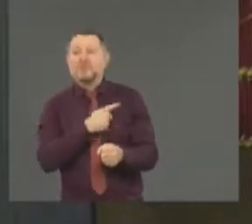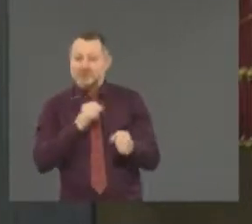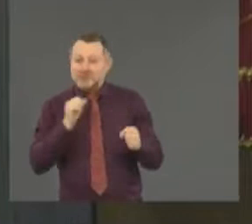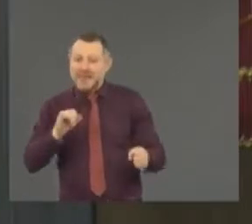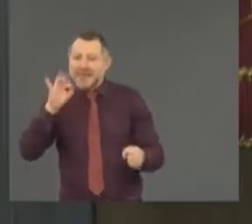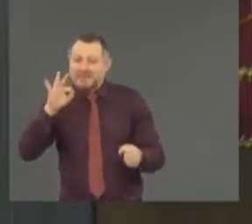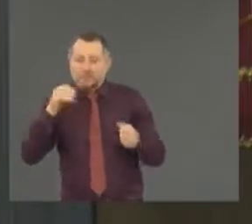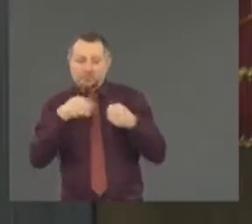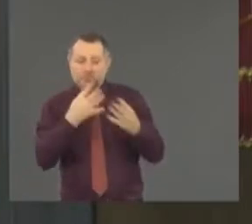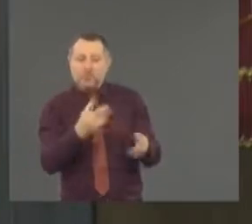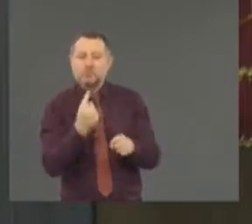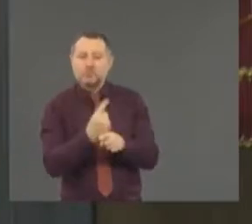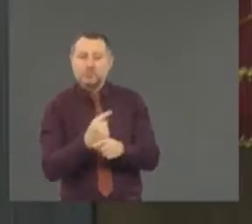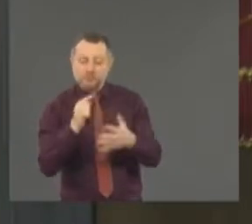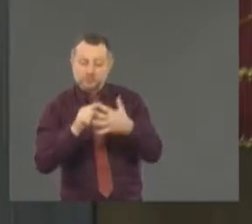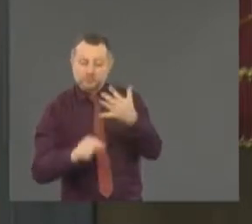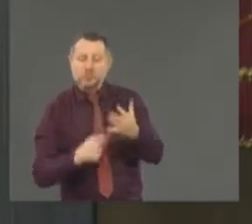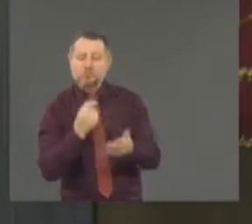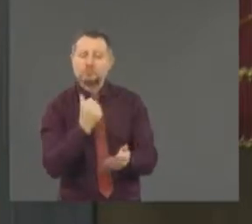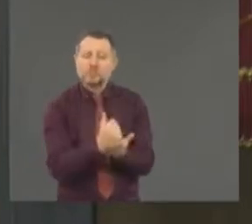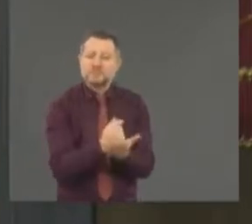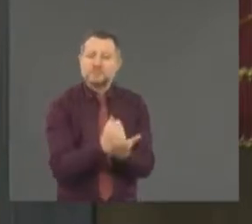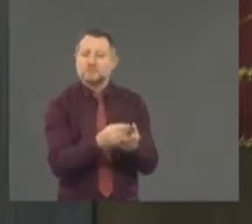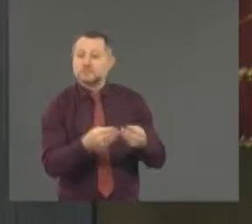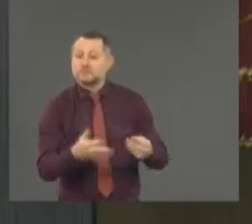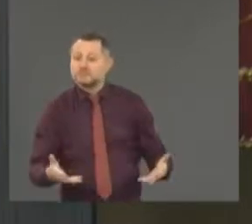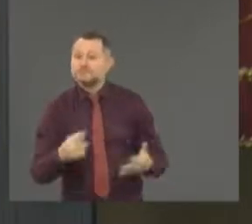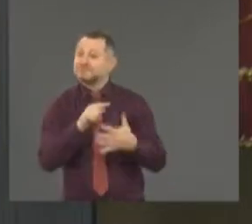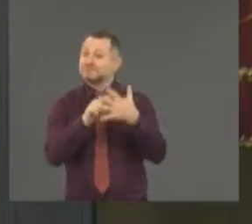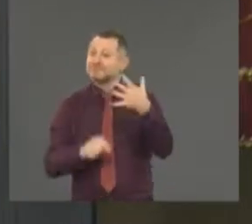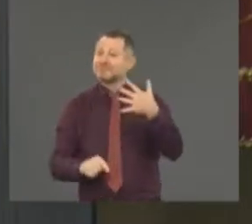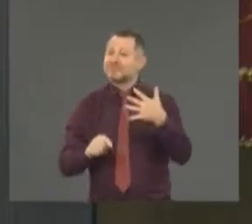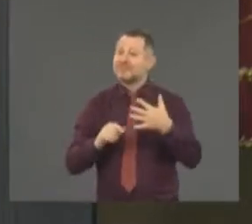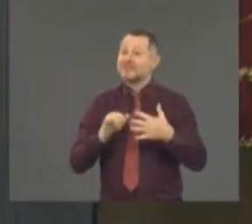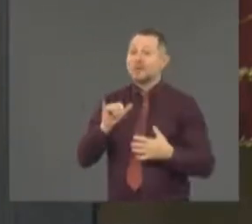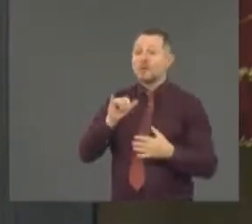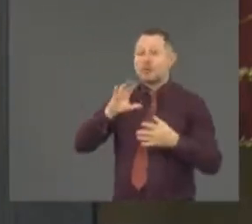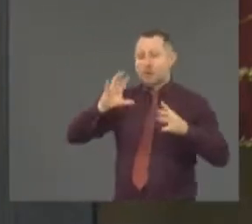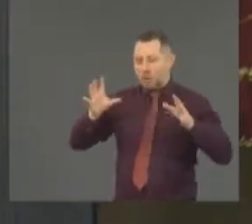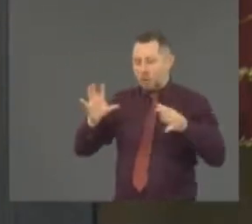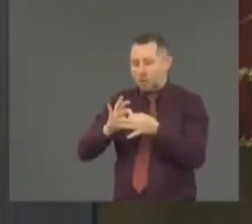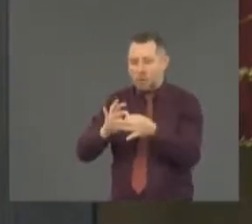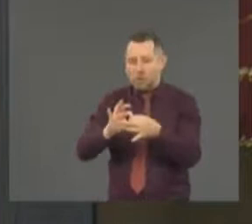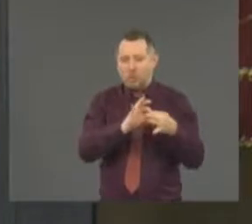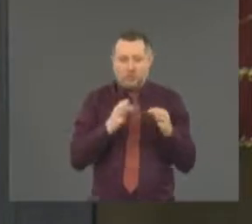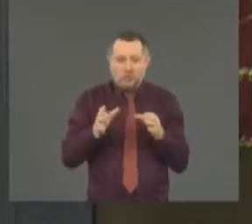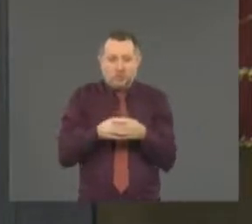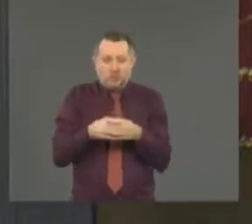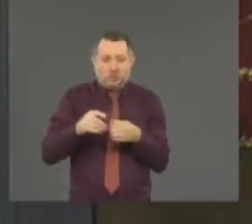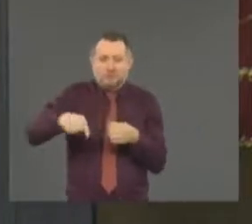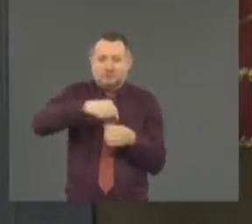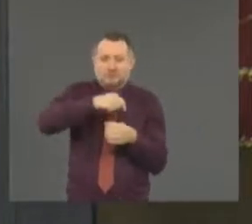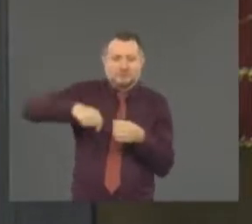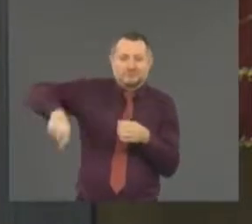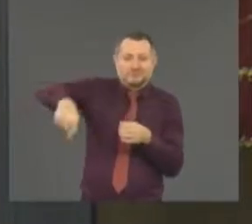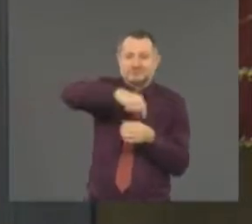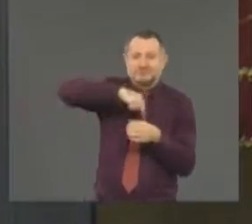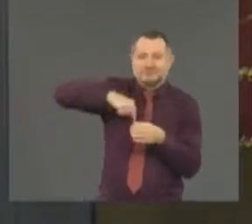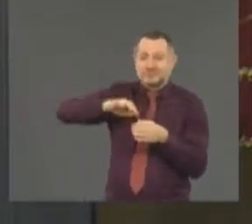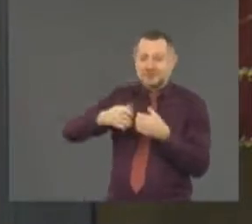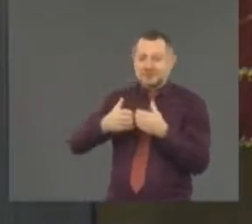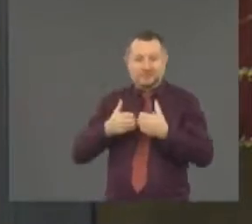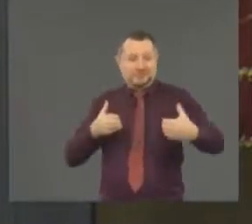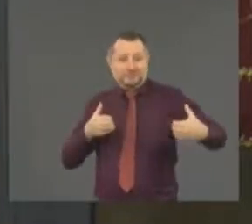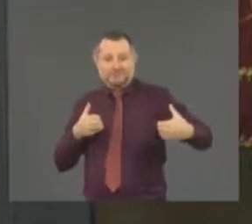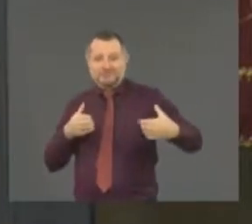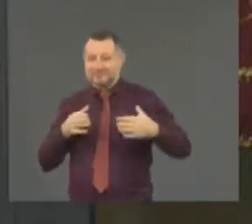being able to cohort patients, properly have PPE, et cetera. So it's just not true. But I can give you again the piece of paper that has the March